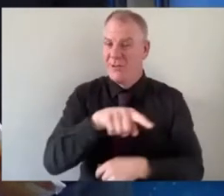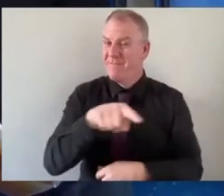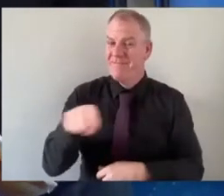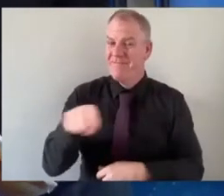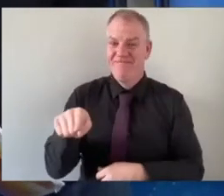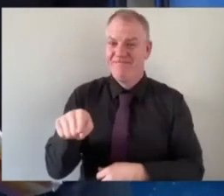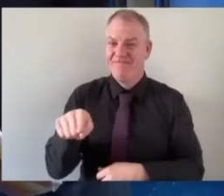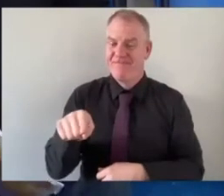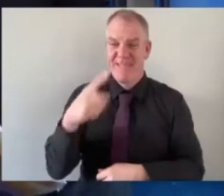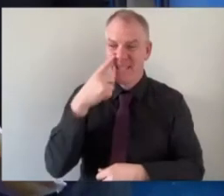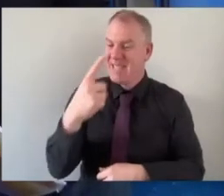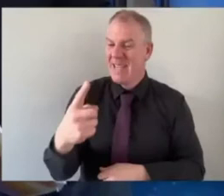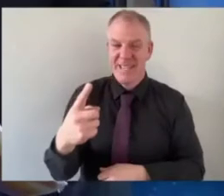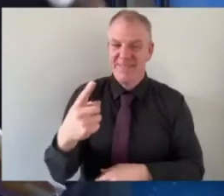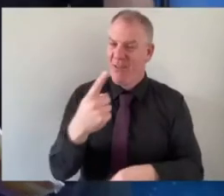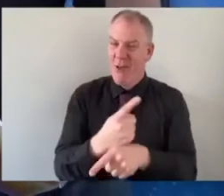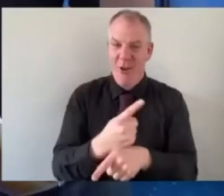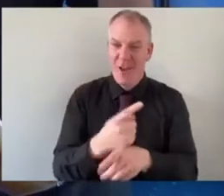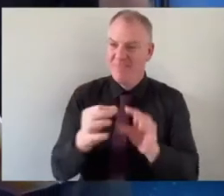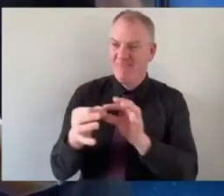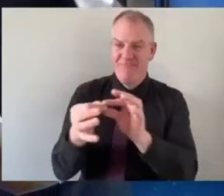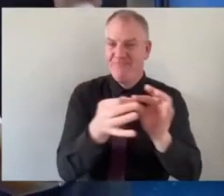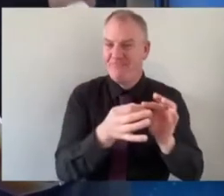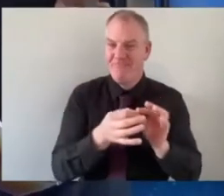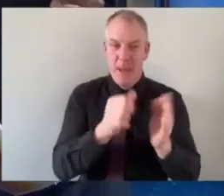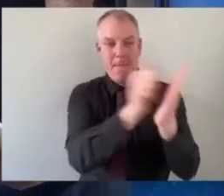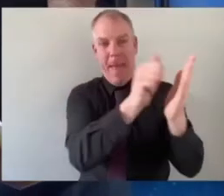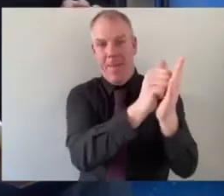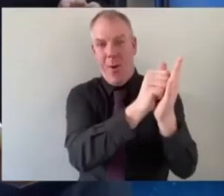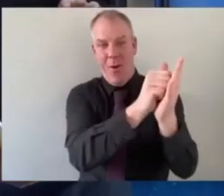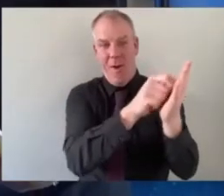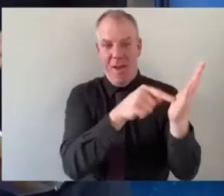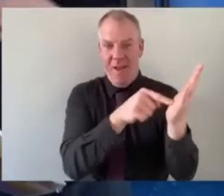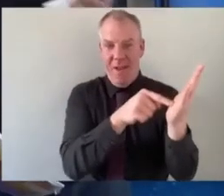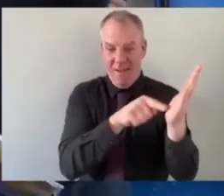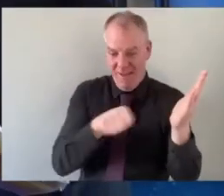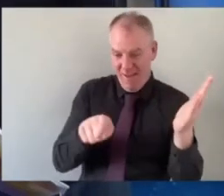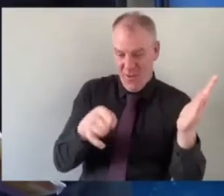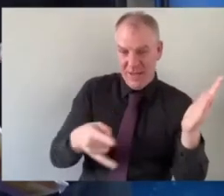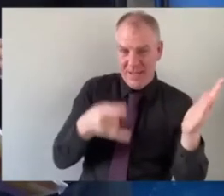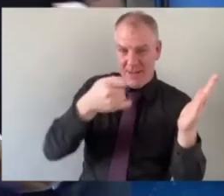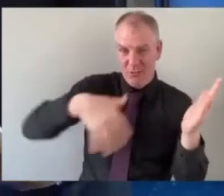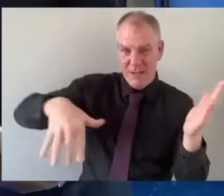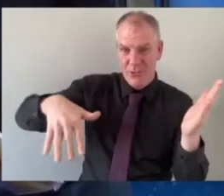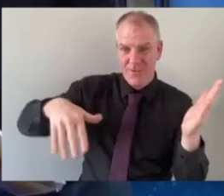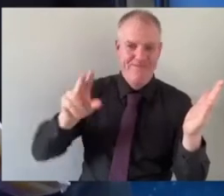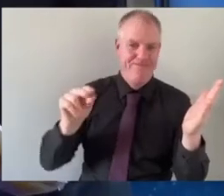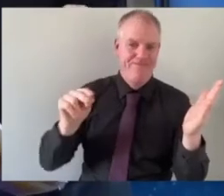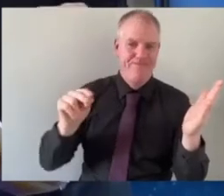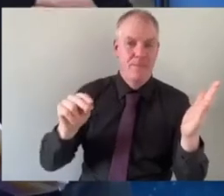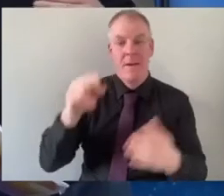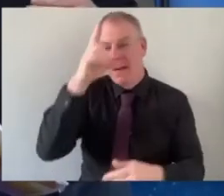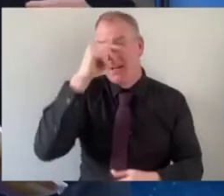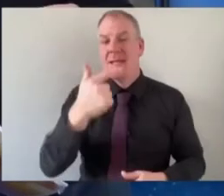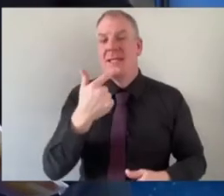suppose i don't see it happening you know what's on paper doesn't match what's happening on the ground for example you know the second biggest uh